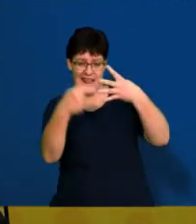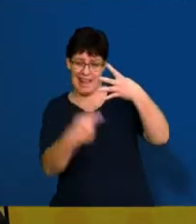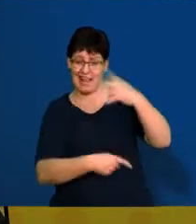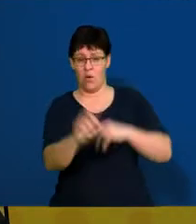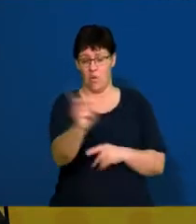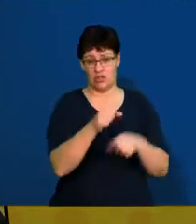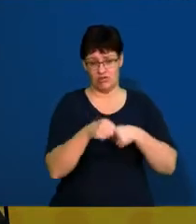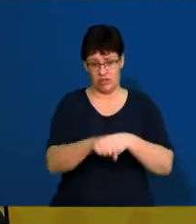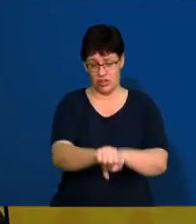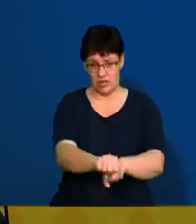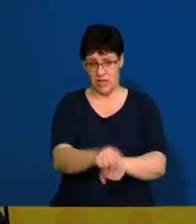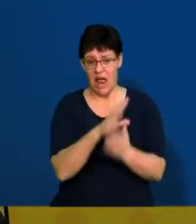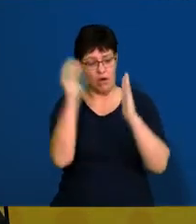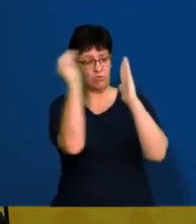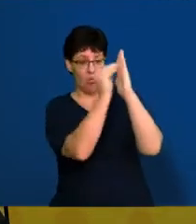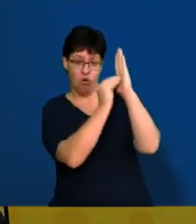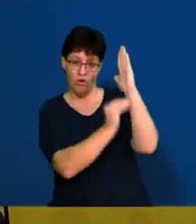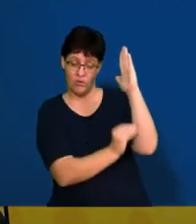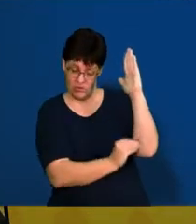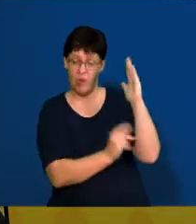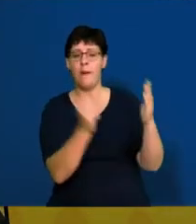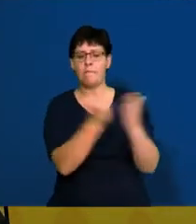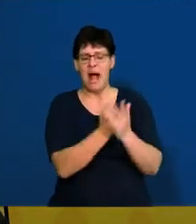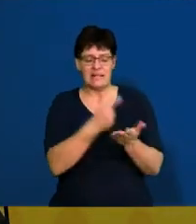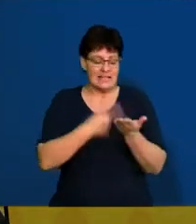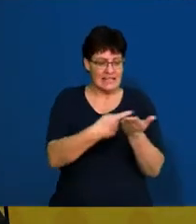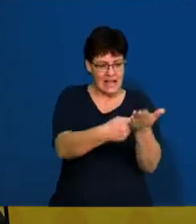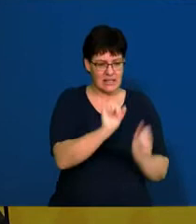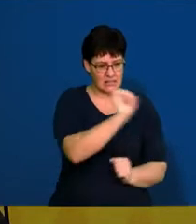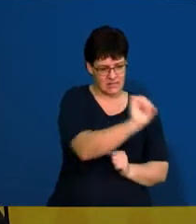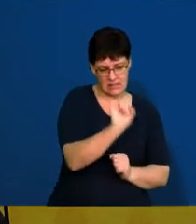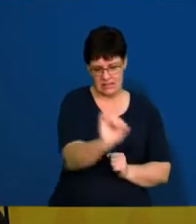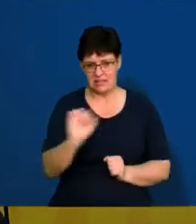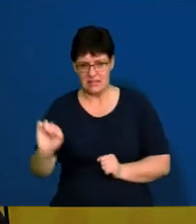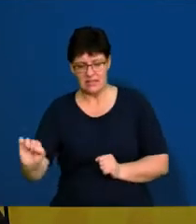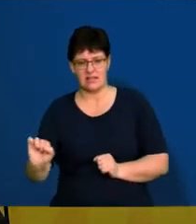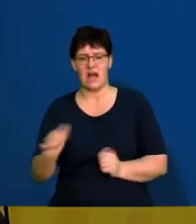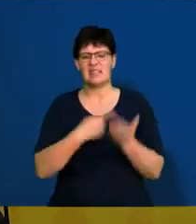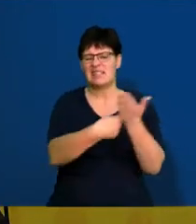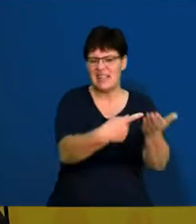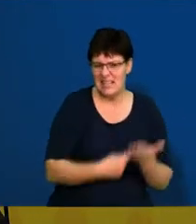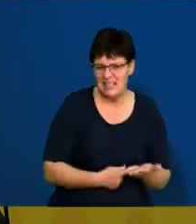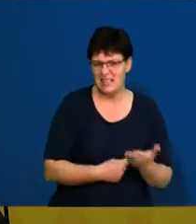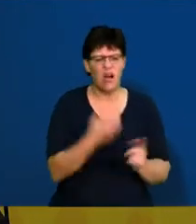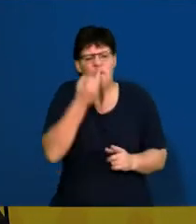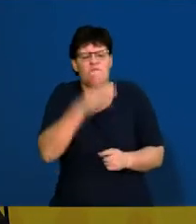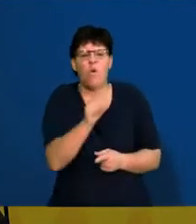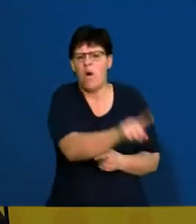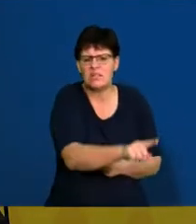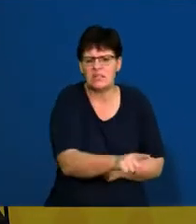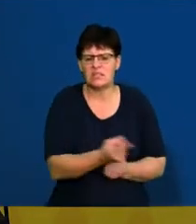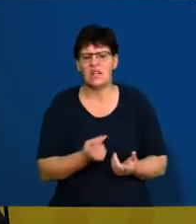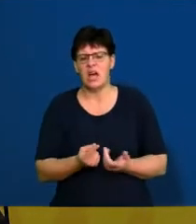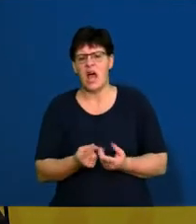that when you make notes that you're discussing the different strategies, what they're used for, which stage of the business life